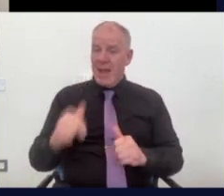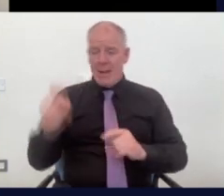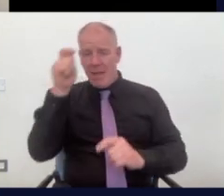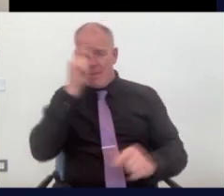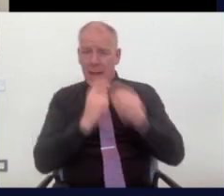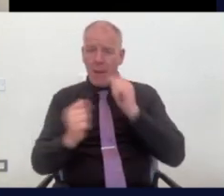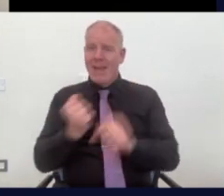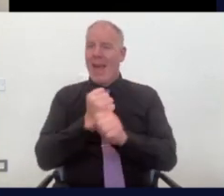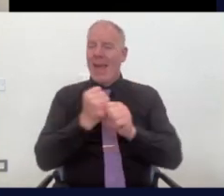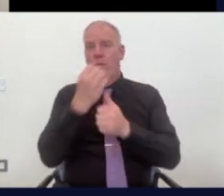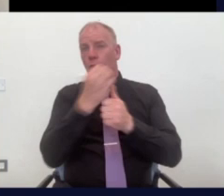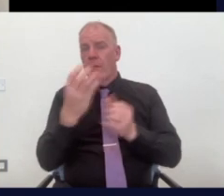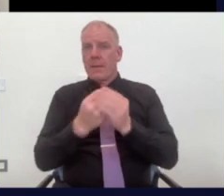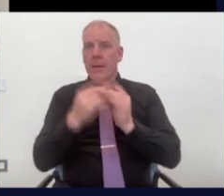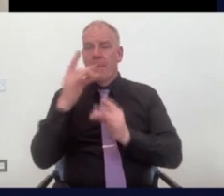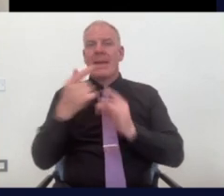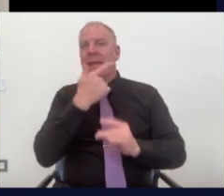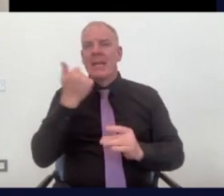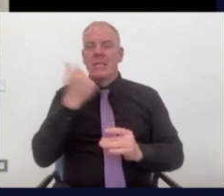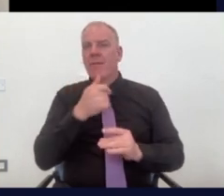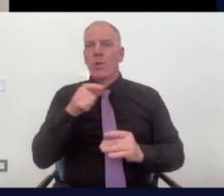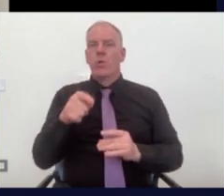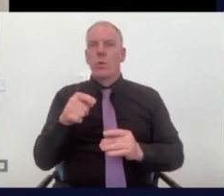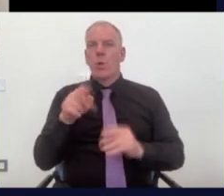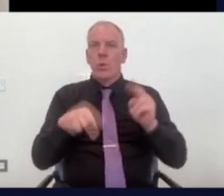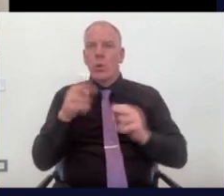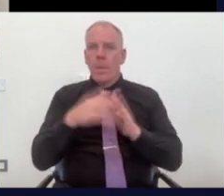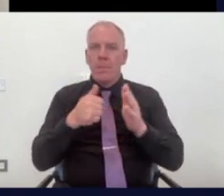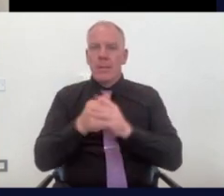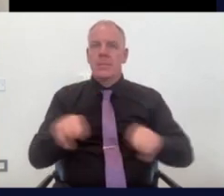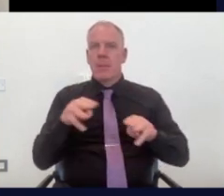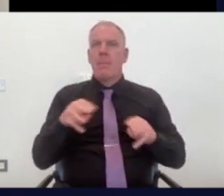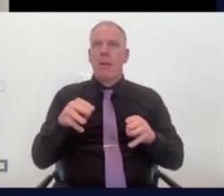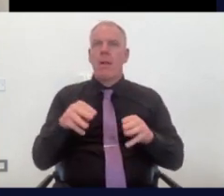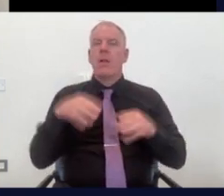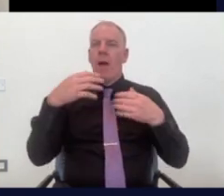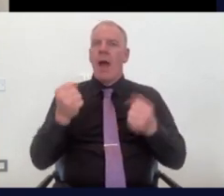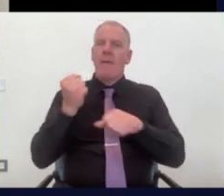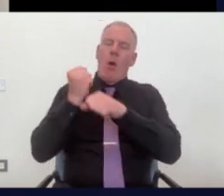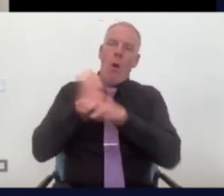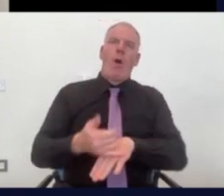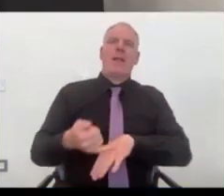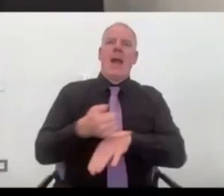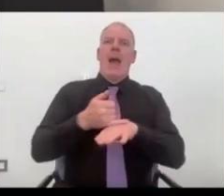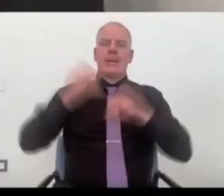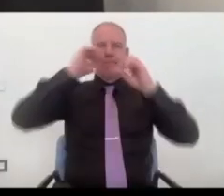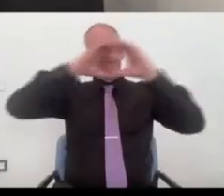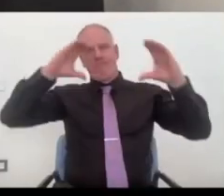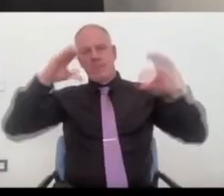anything else that would make it easier for young entrepreneurs to take an all island approach to their businesses?